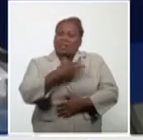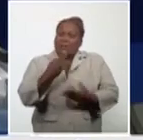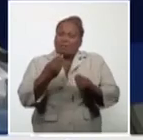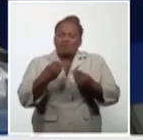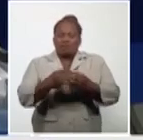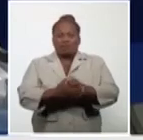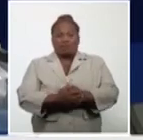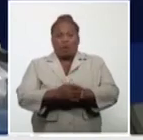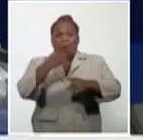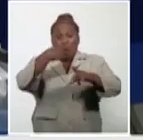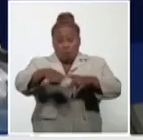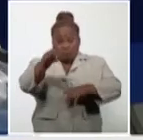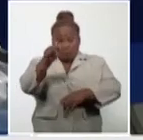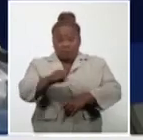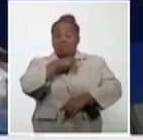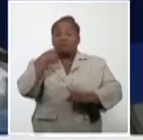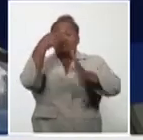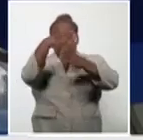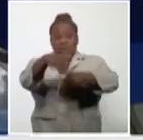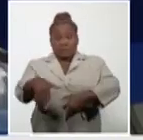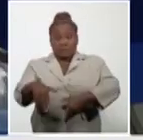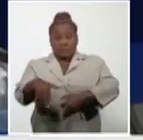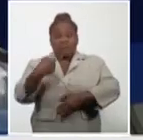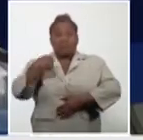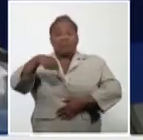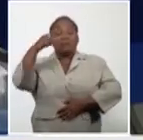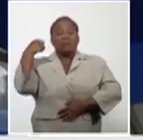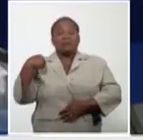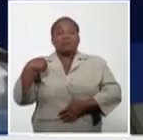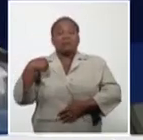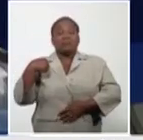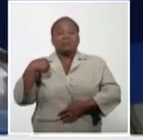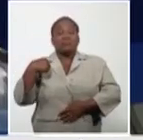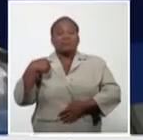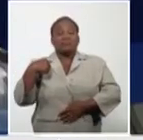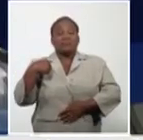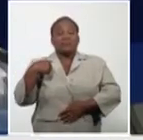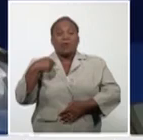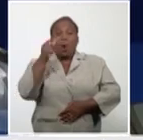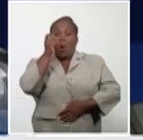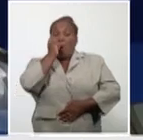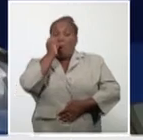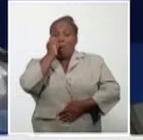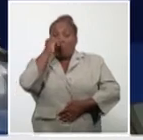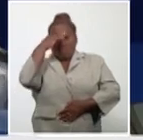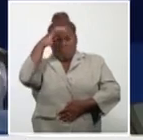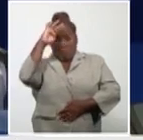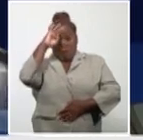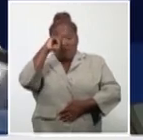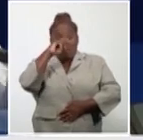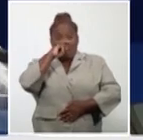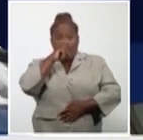The other person who unfortunately died yesterday is an 87-year-old